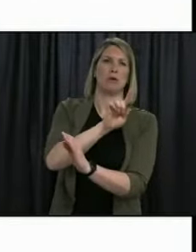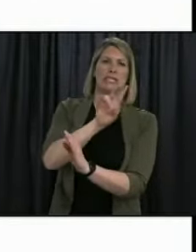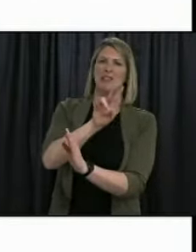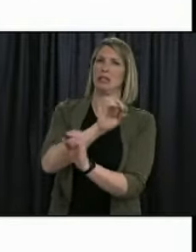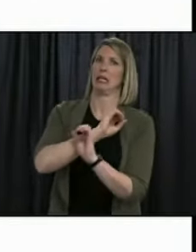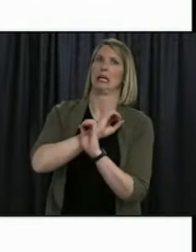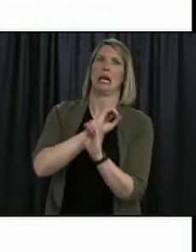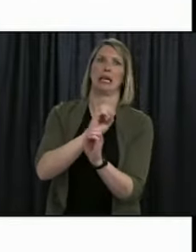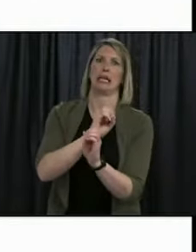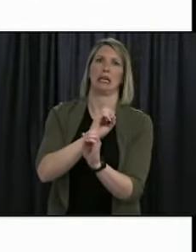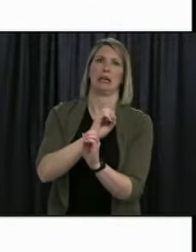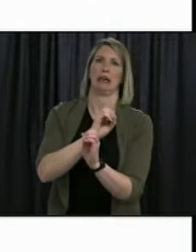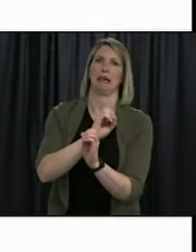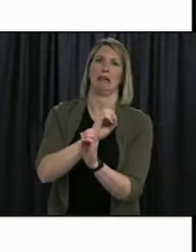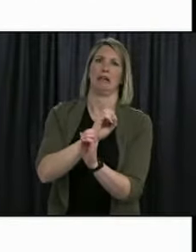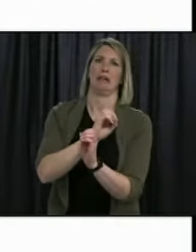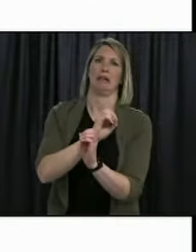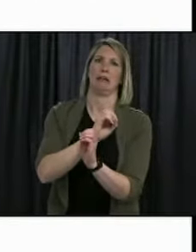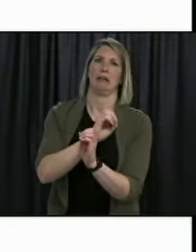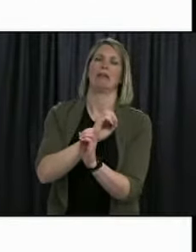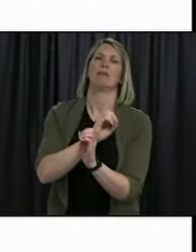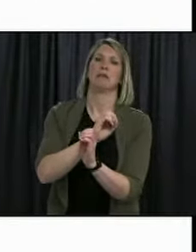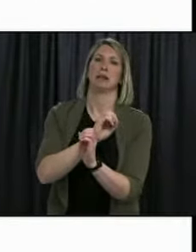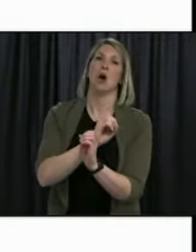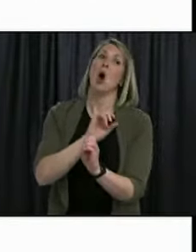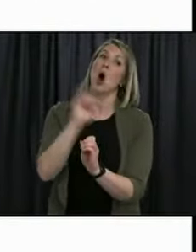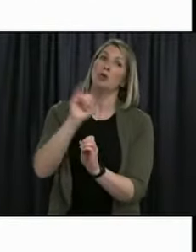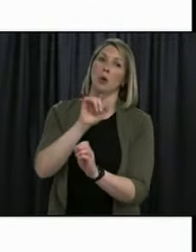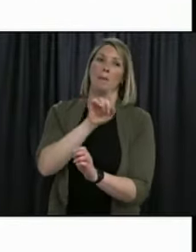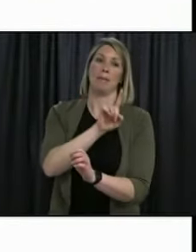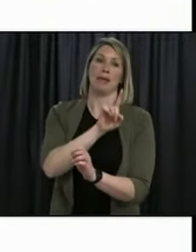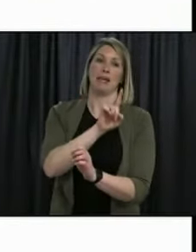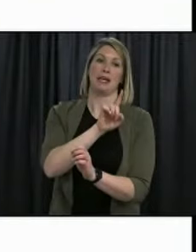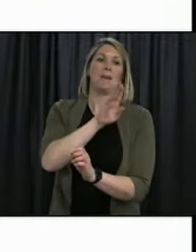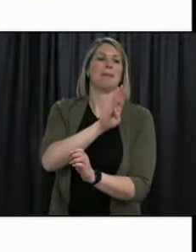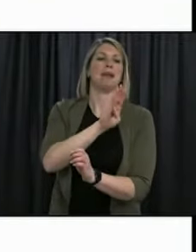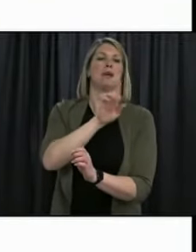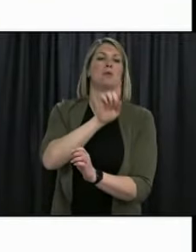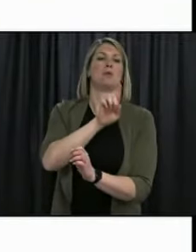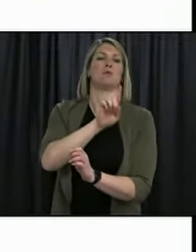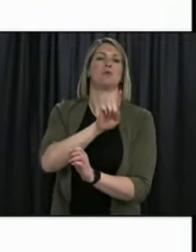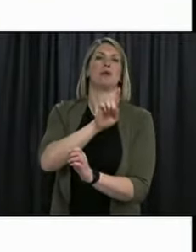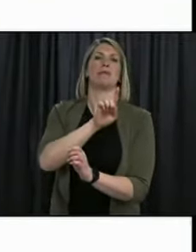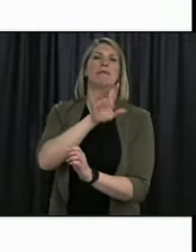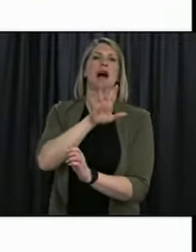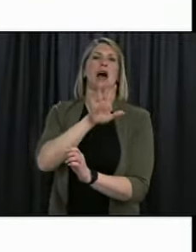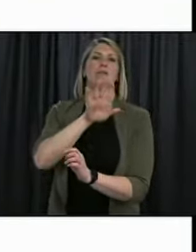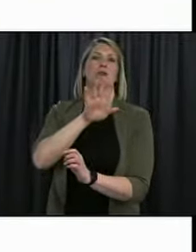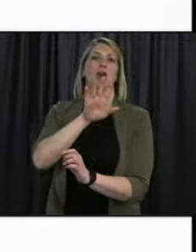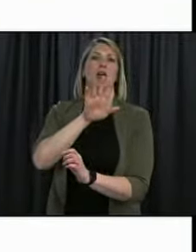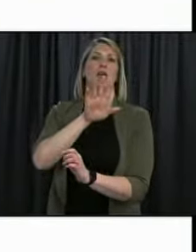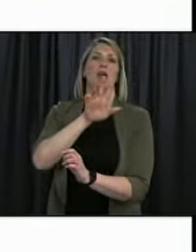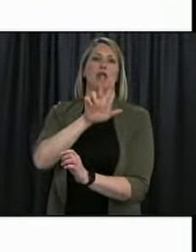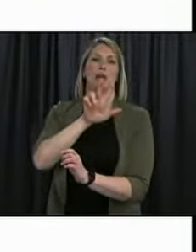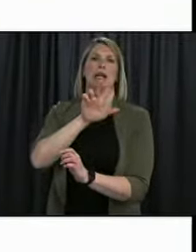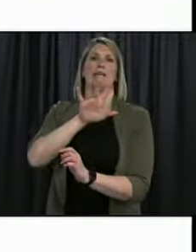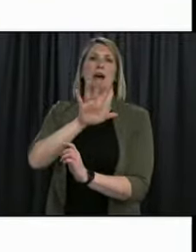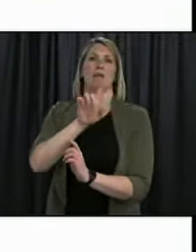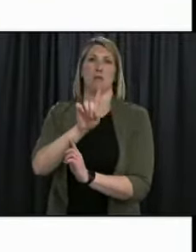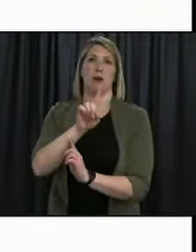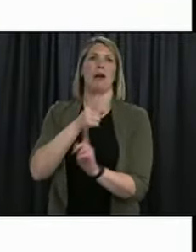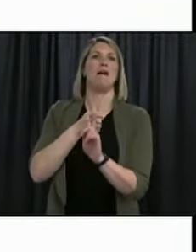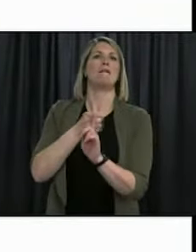B1351 which is the South African variant and no cases of P1 which is the Brazilian variant.